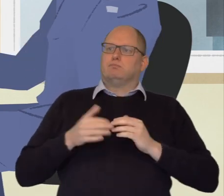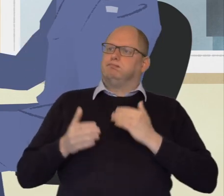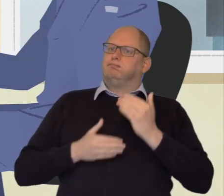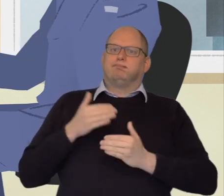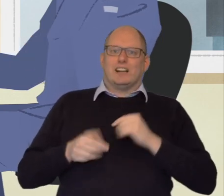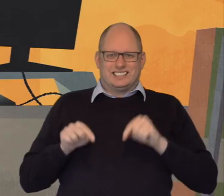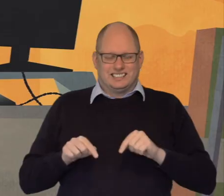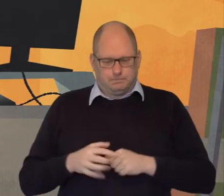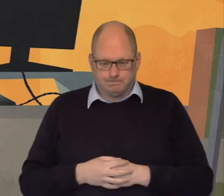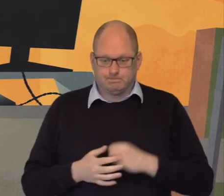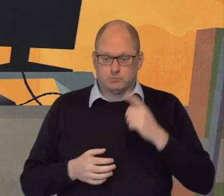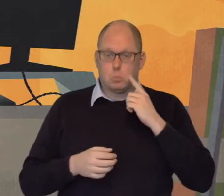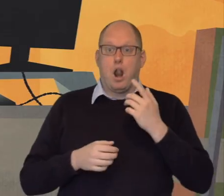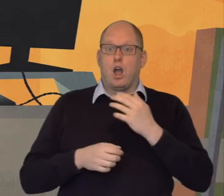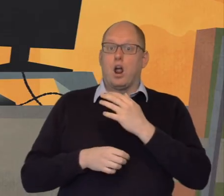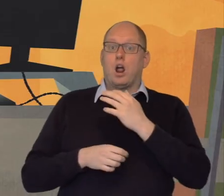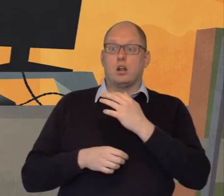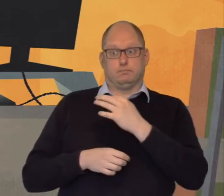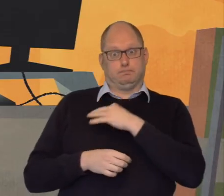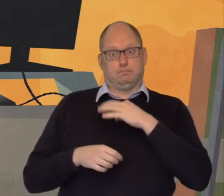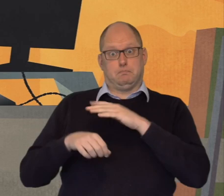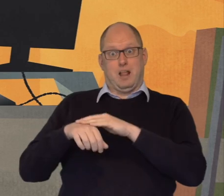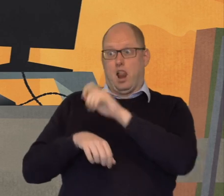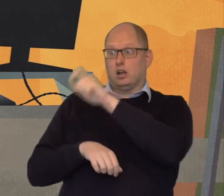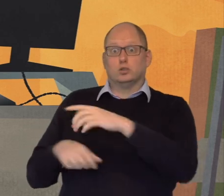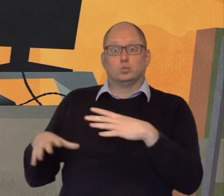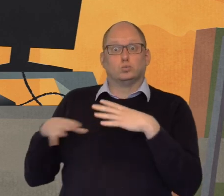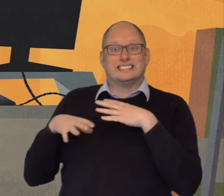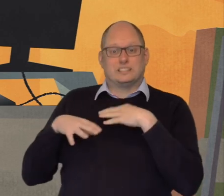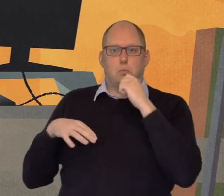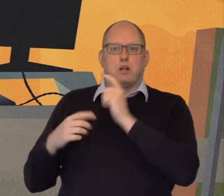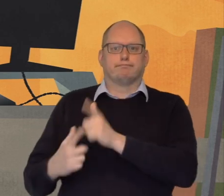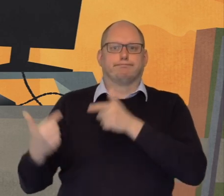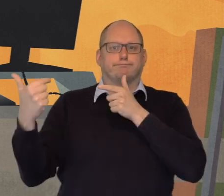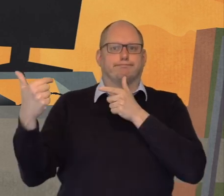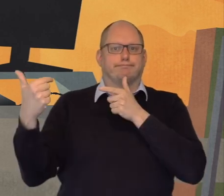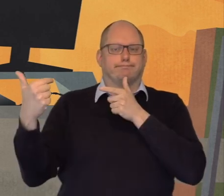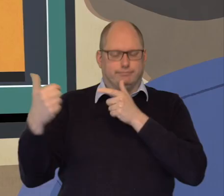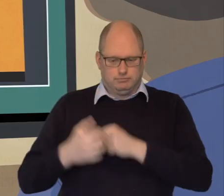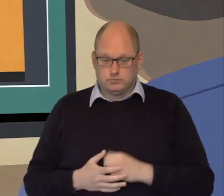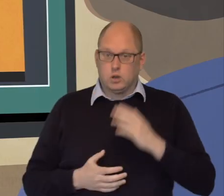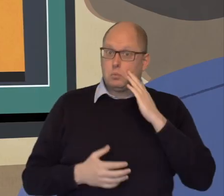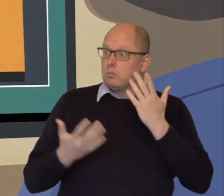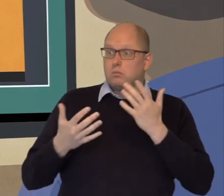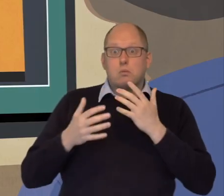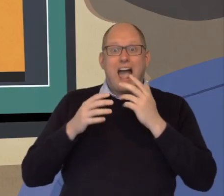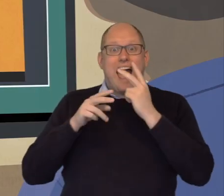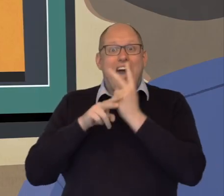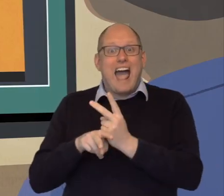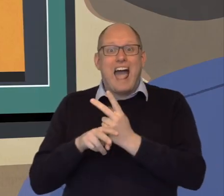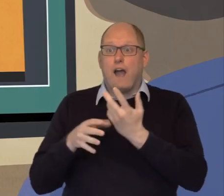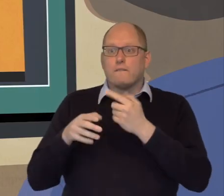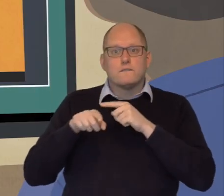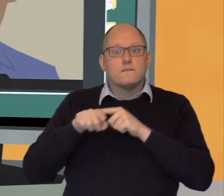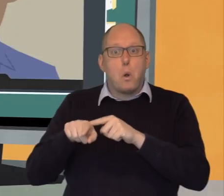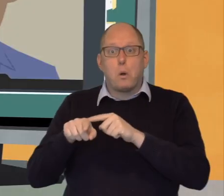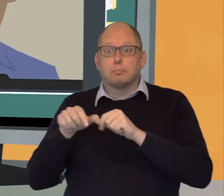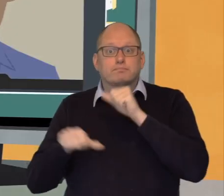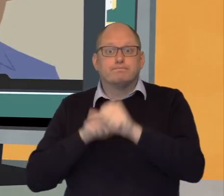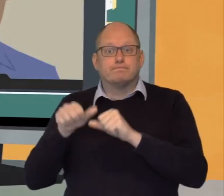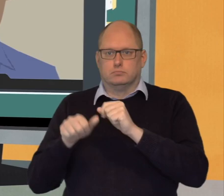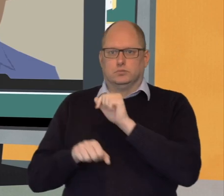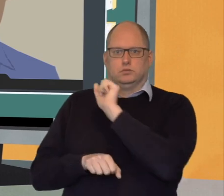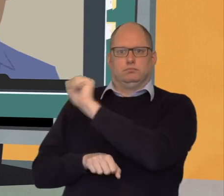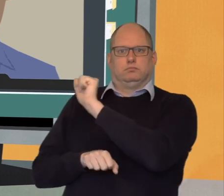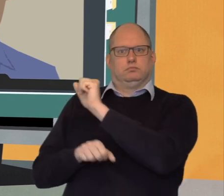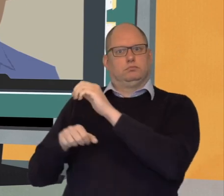more relaxing. The clinician will join you for a private consultation when they are ready to see you. Any care and follow-up you need